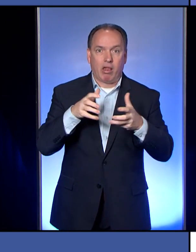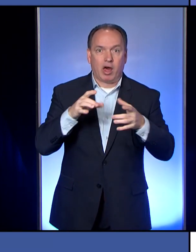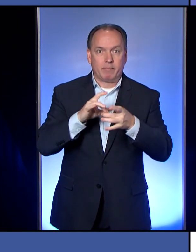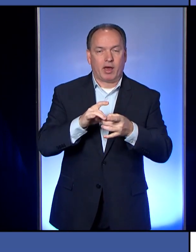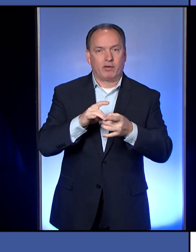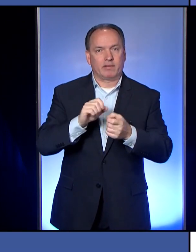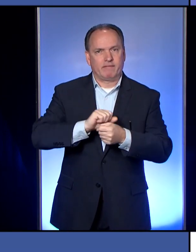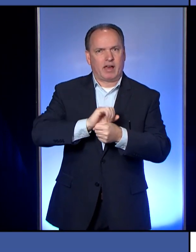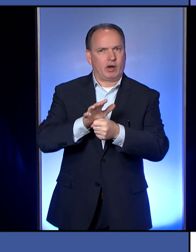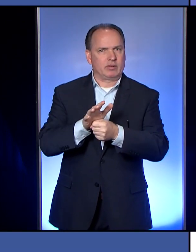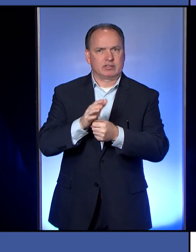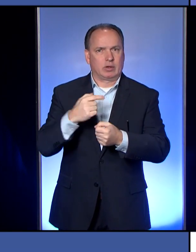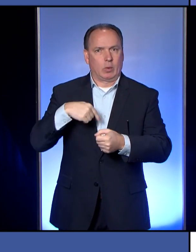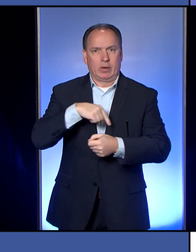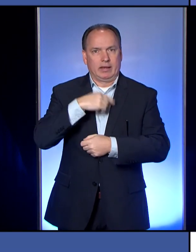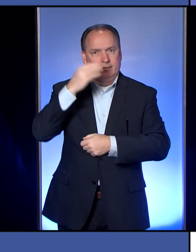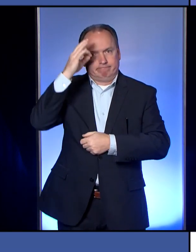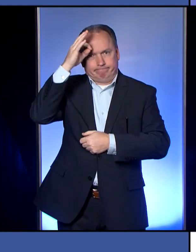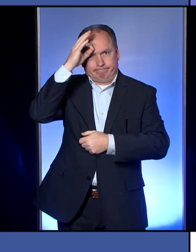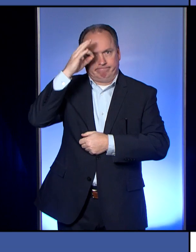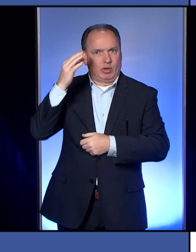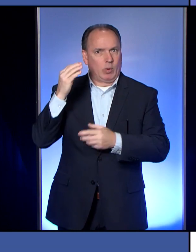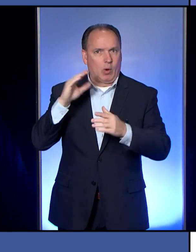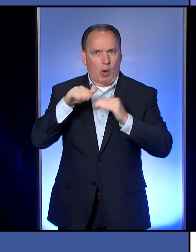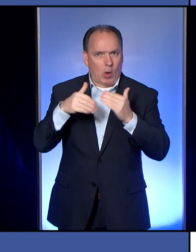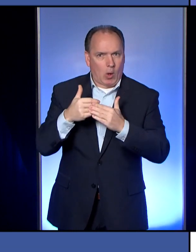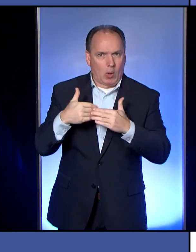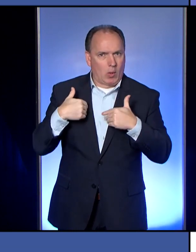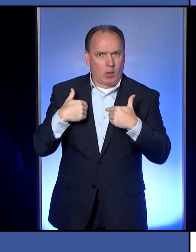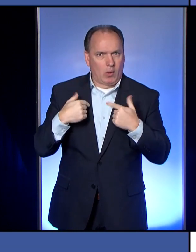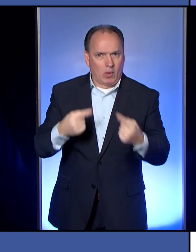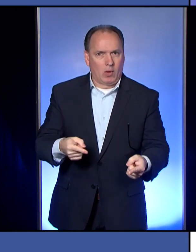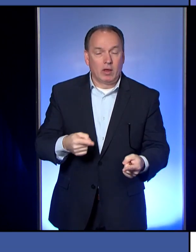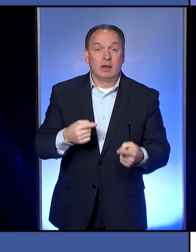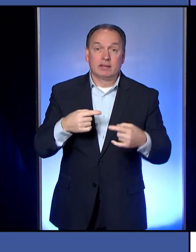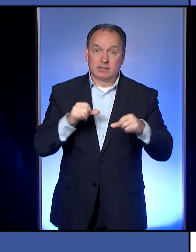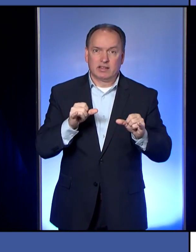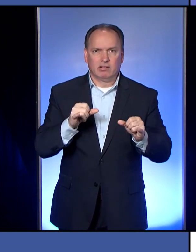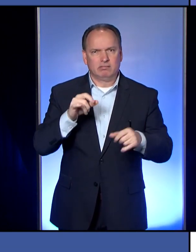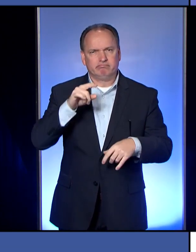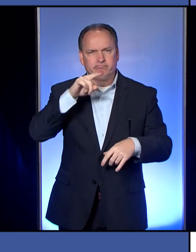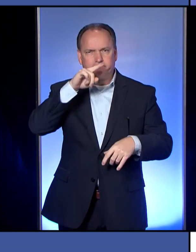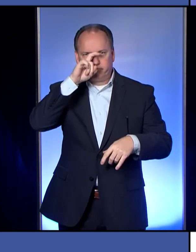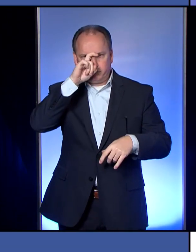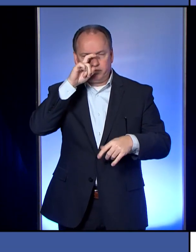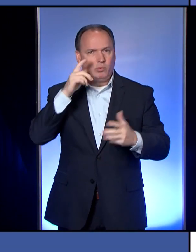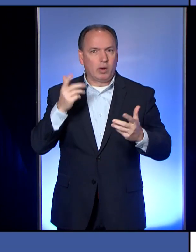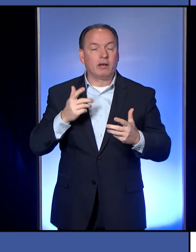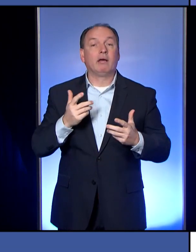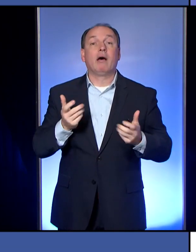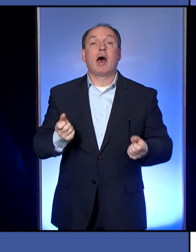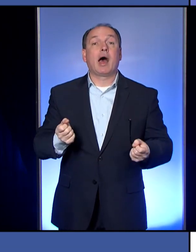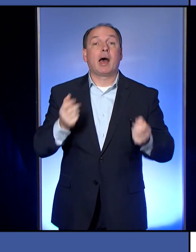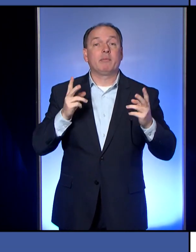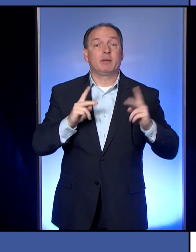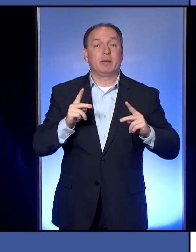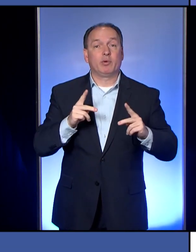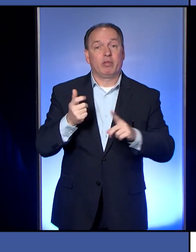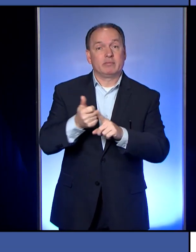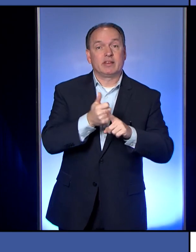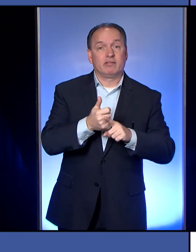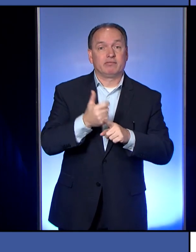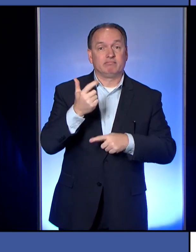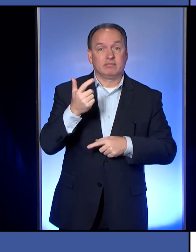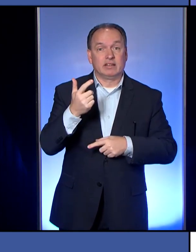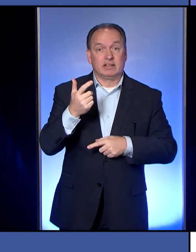do not know. Um, you know, the one thing that I think still continues to baffle people is how many people might be out there and be asymptomatic,